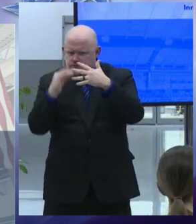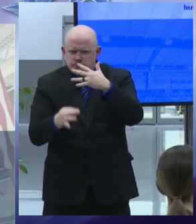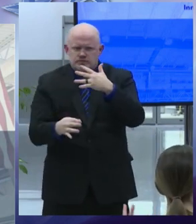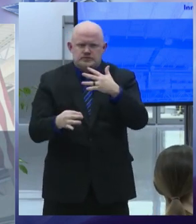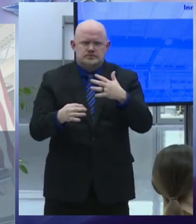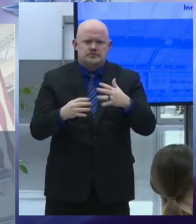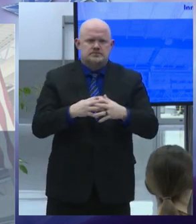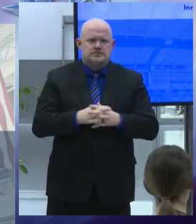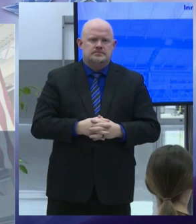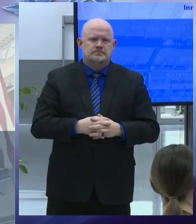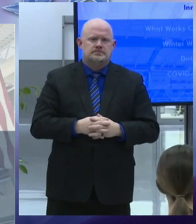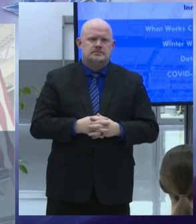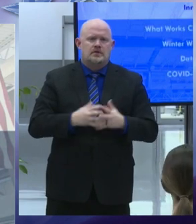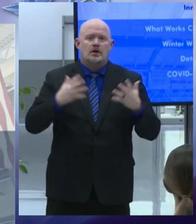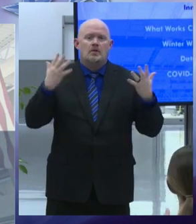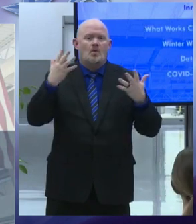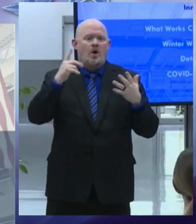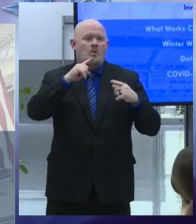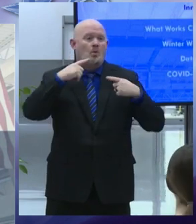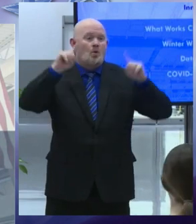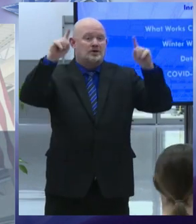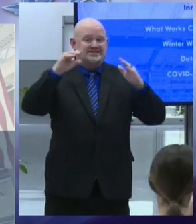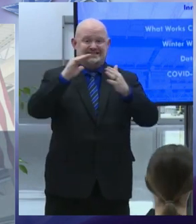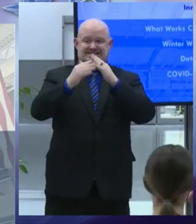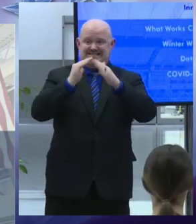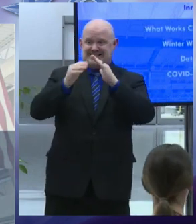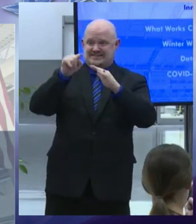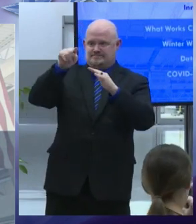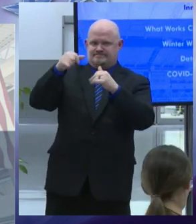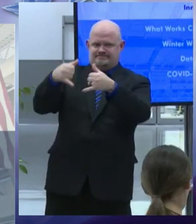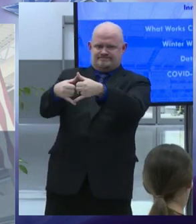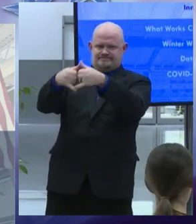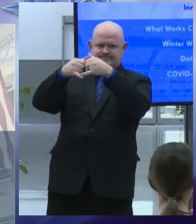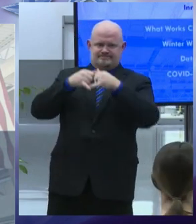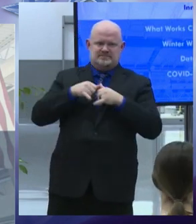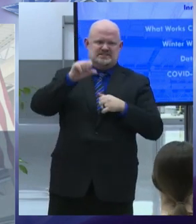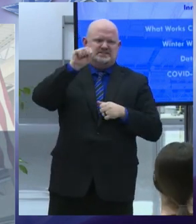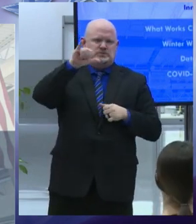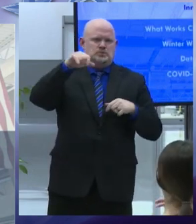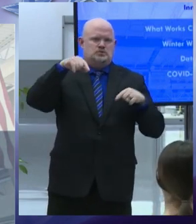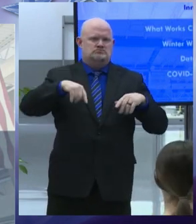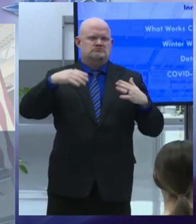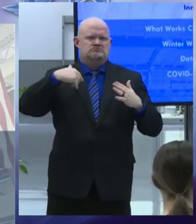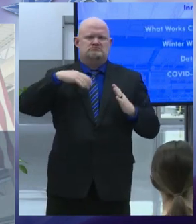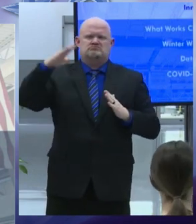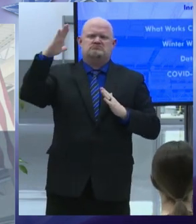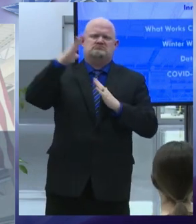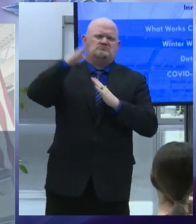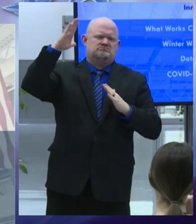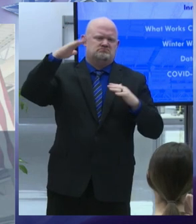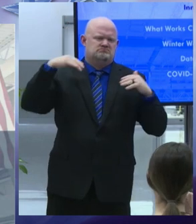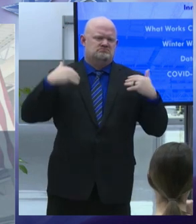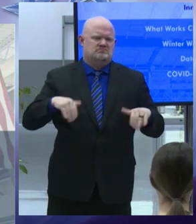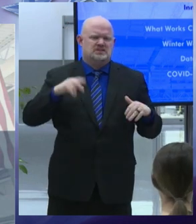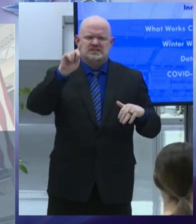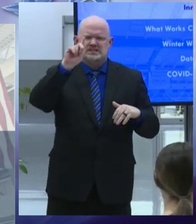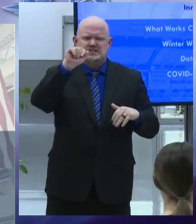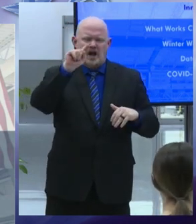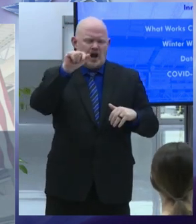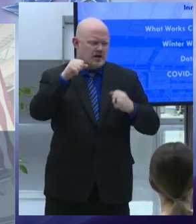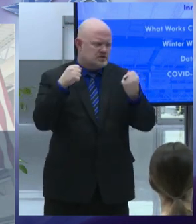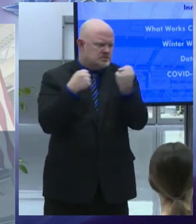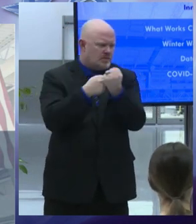prestigious silver certification for excellence and data-driven practices there is almost no corner of city government the at